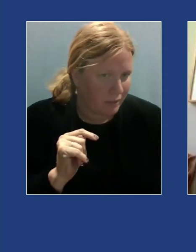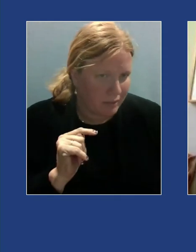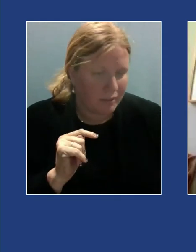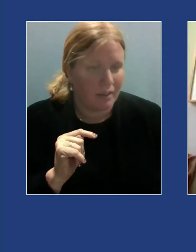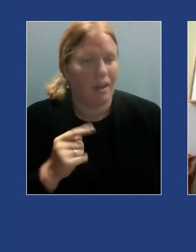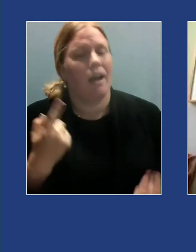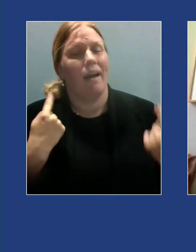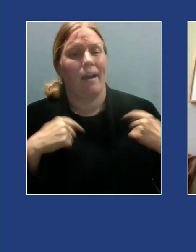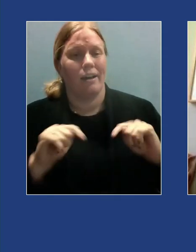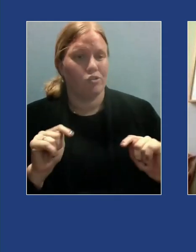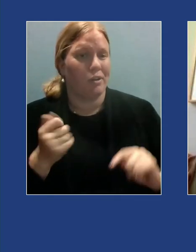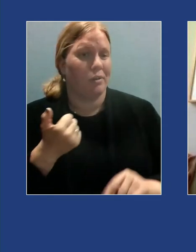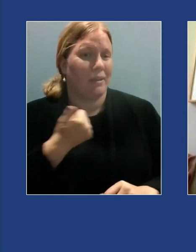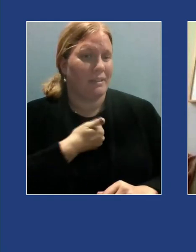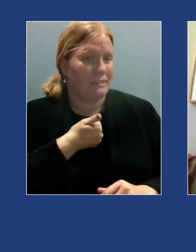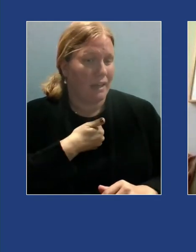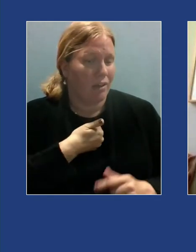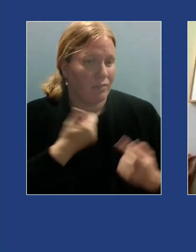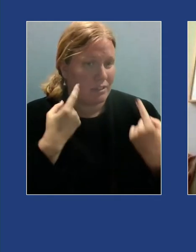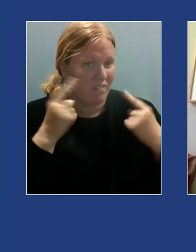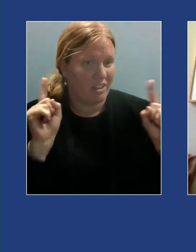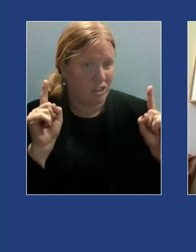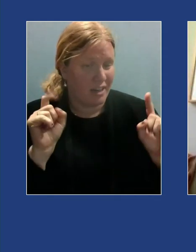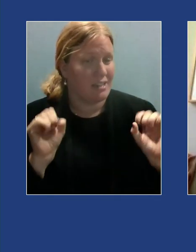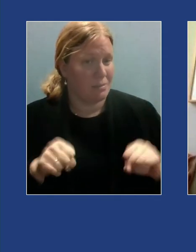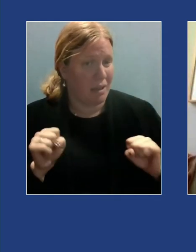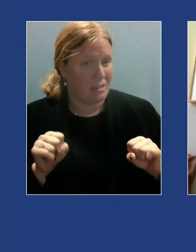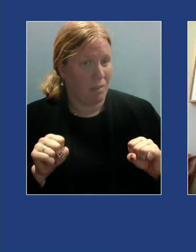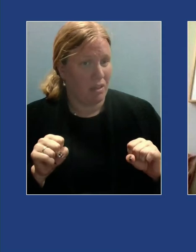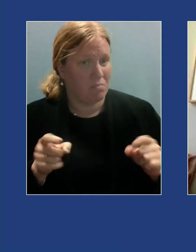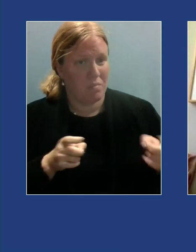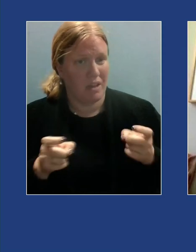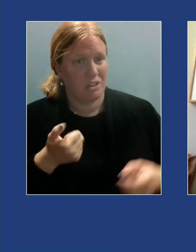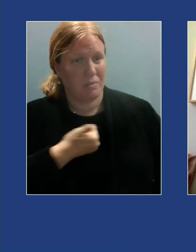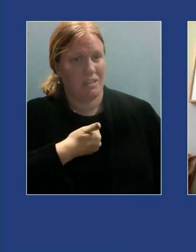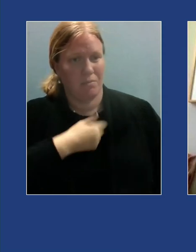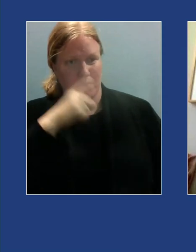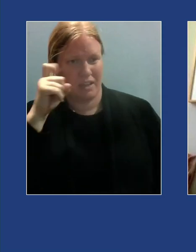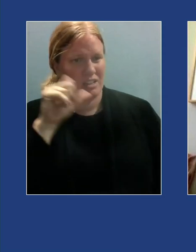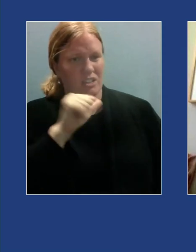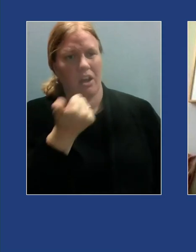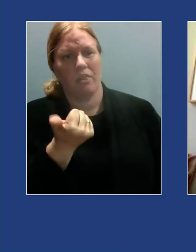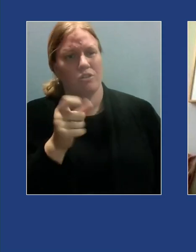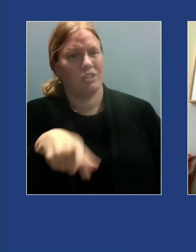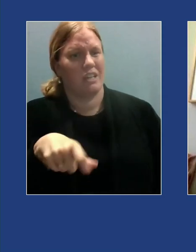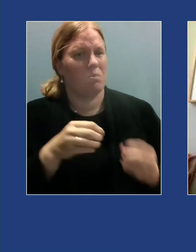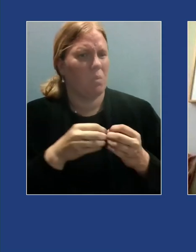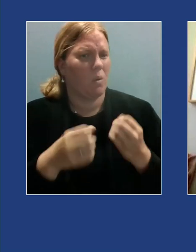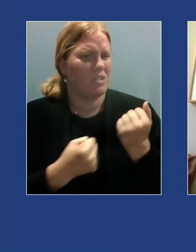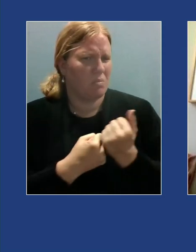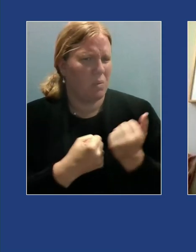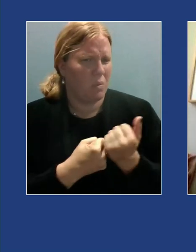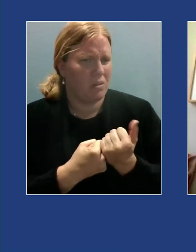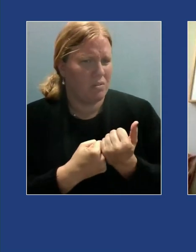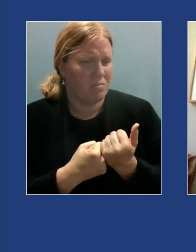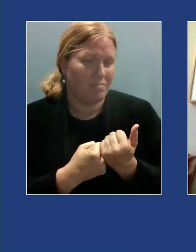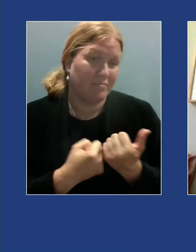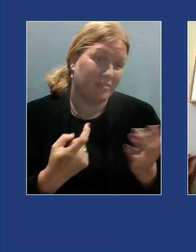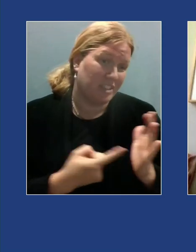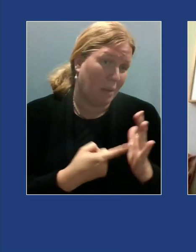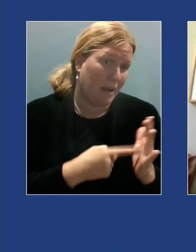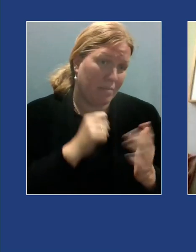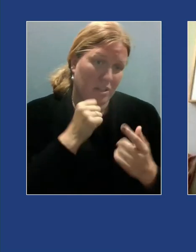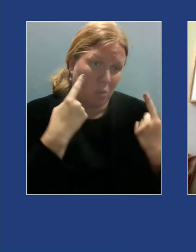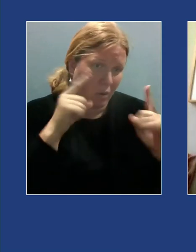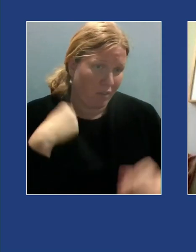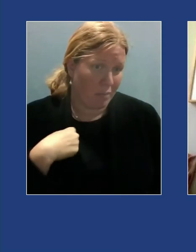self-sufficient as possible one who can just manage things on my own because others need more support which can be very much to my detriment I need